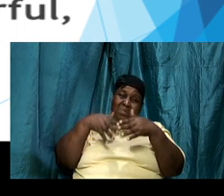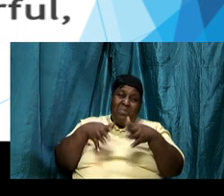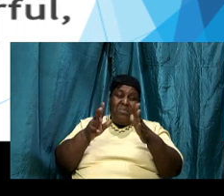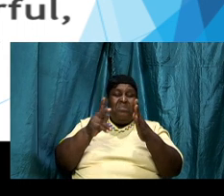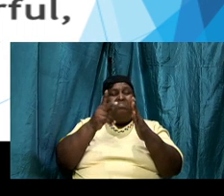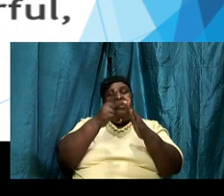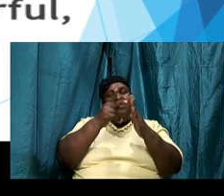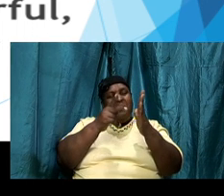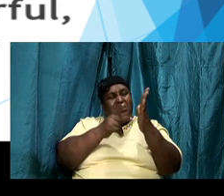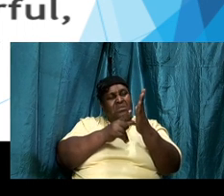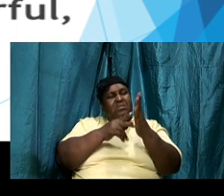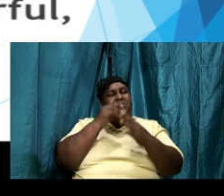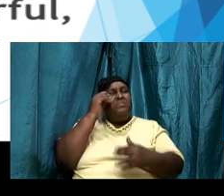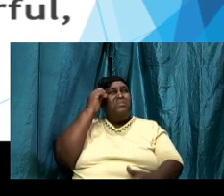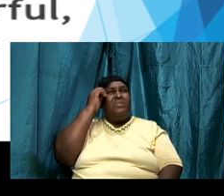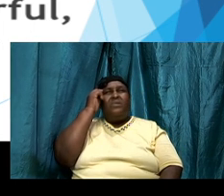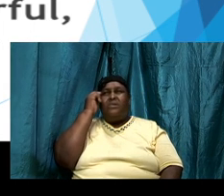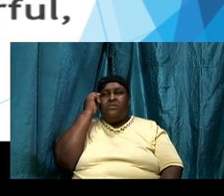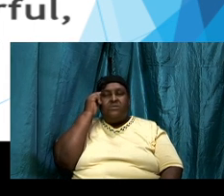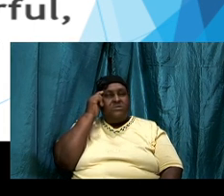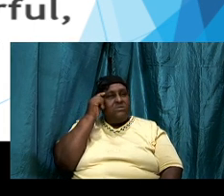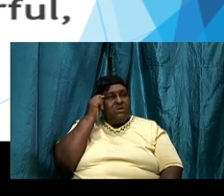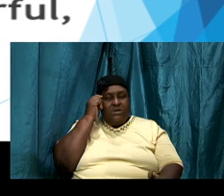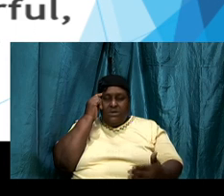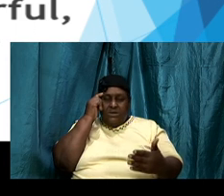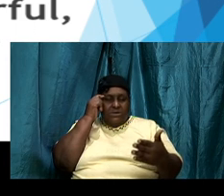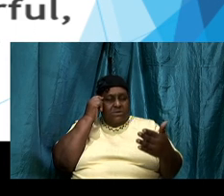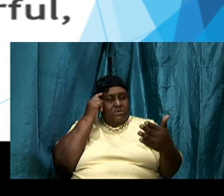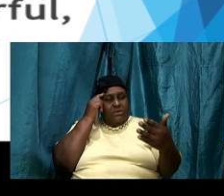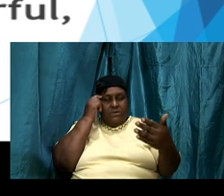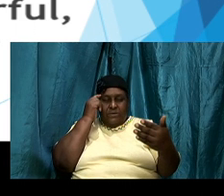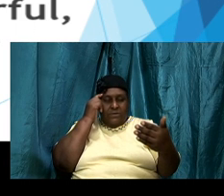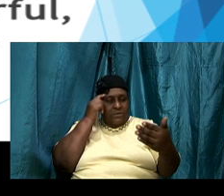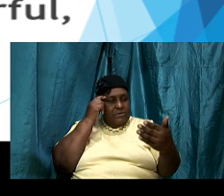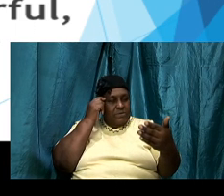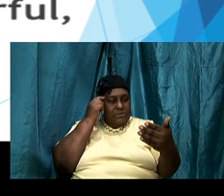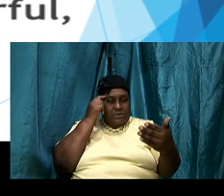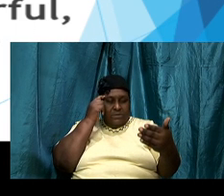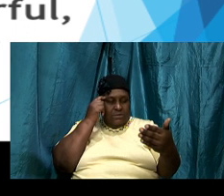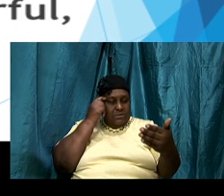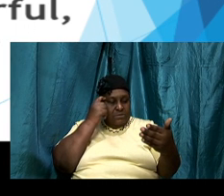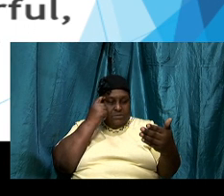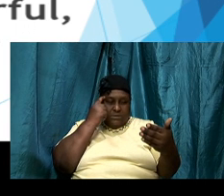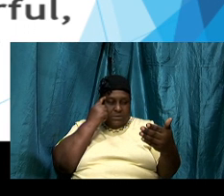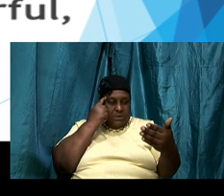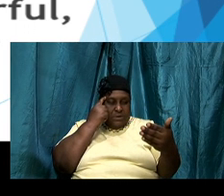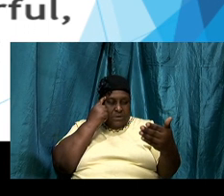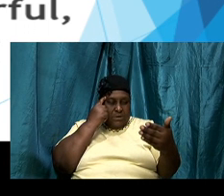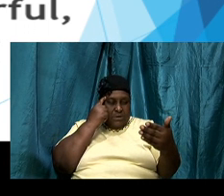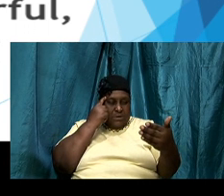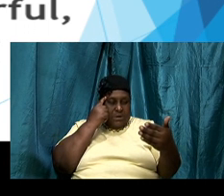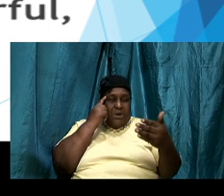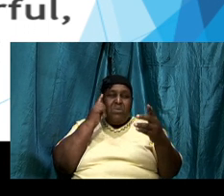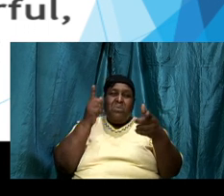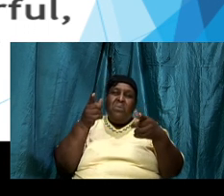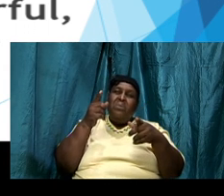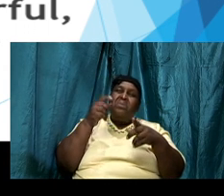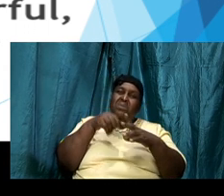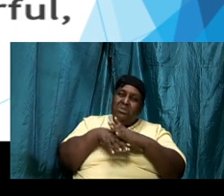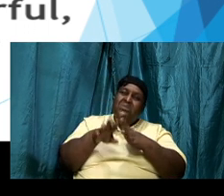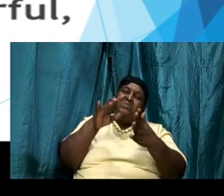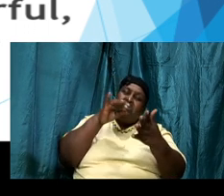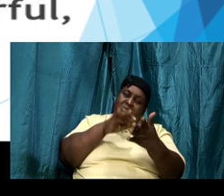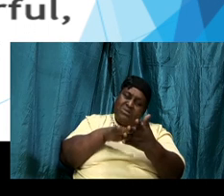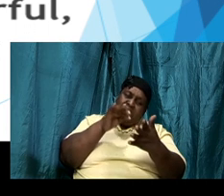is right there in scripture saints of the most high God and in going into walking in the word